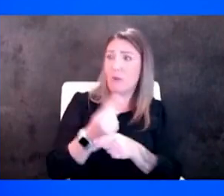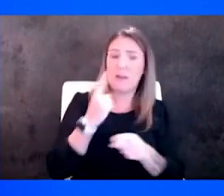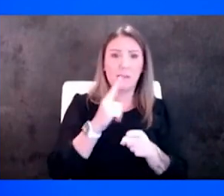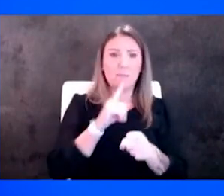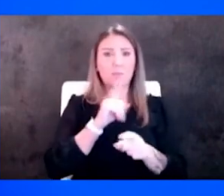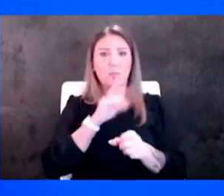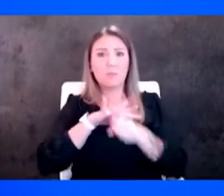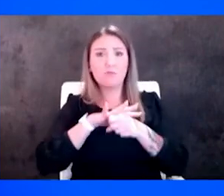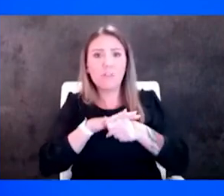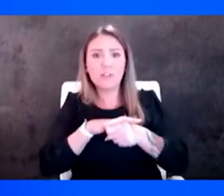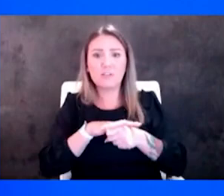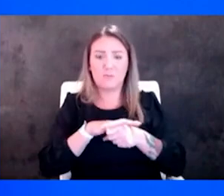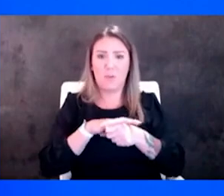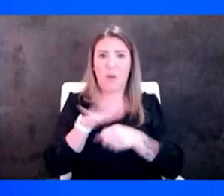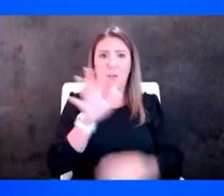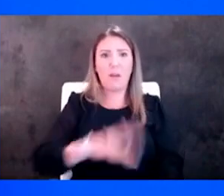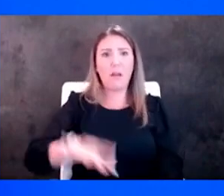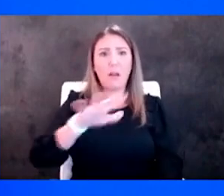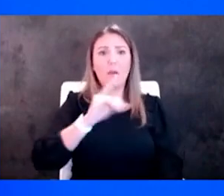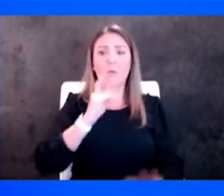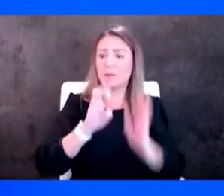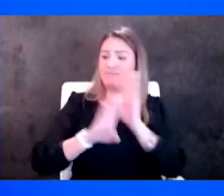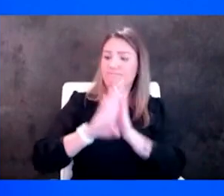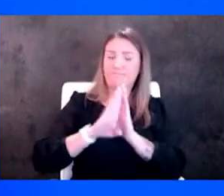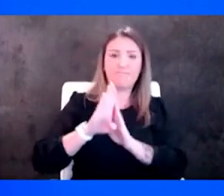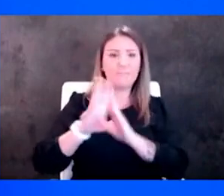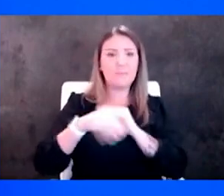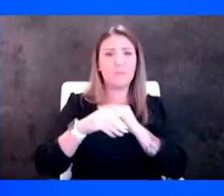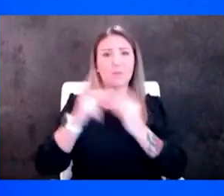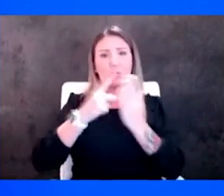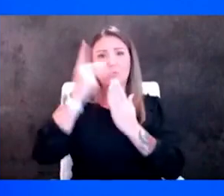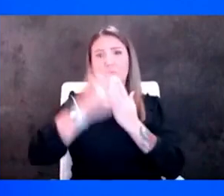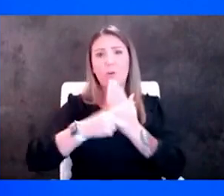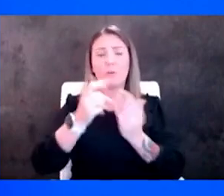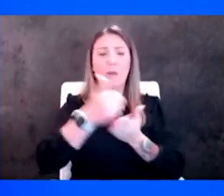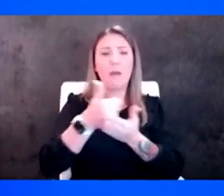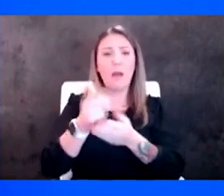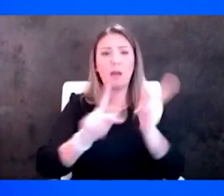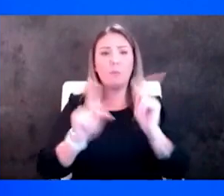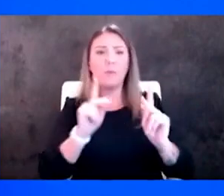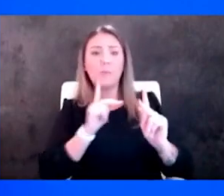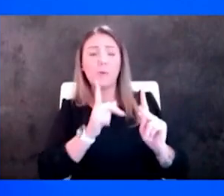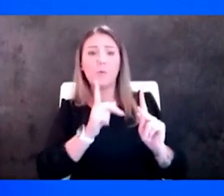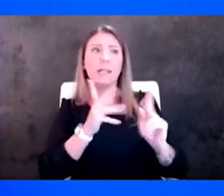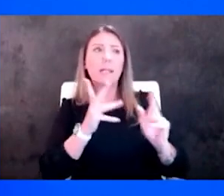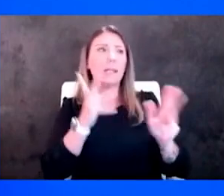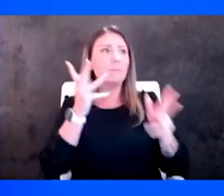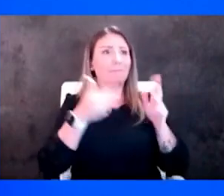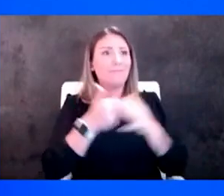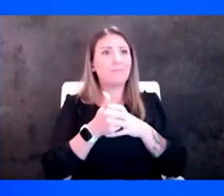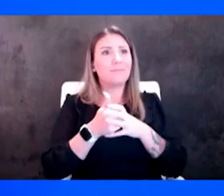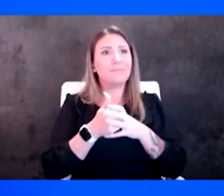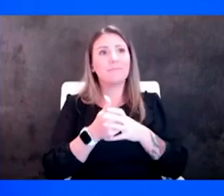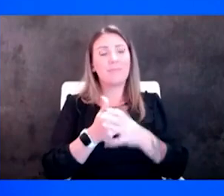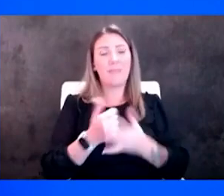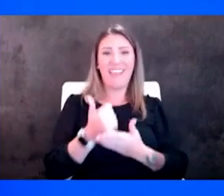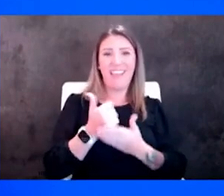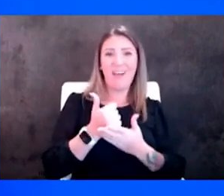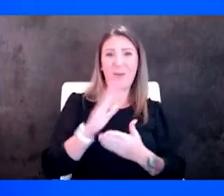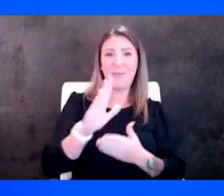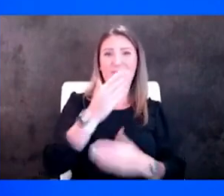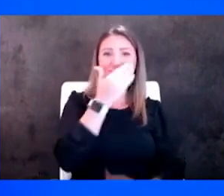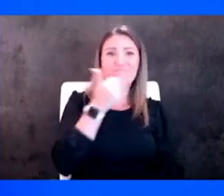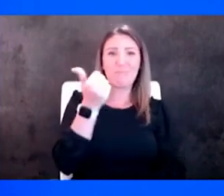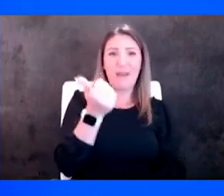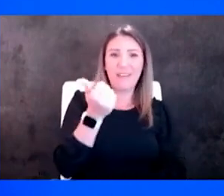and we want to develop some additional programs to help folks really um to to help them be their best in those